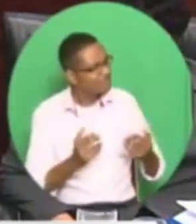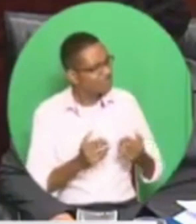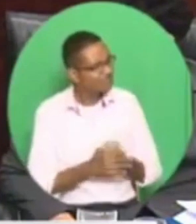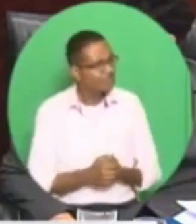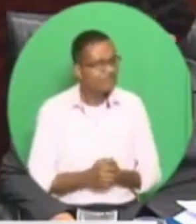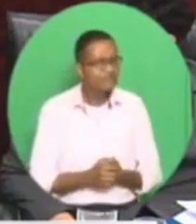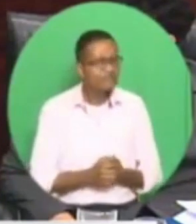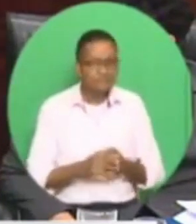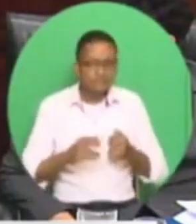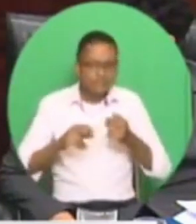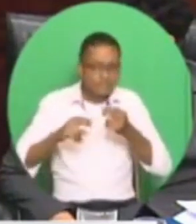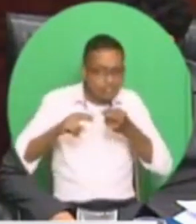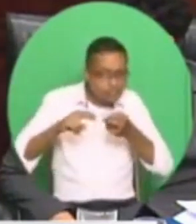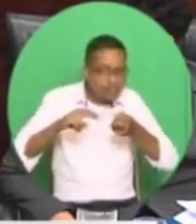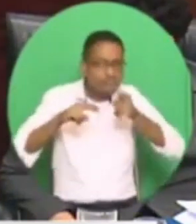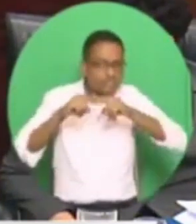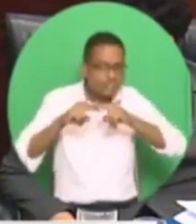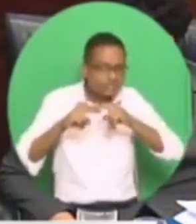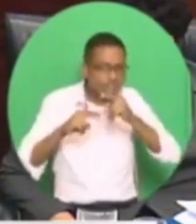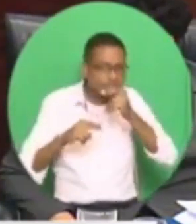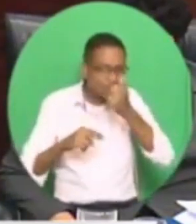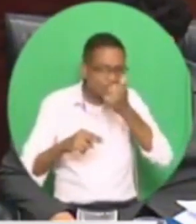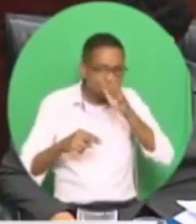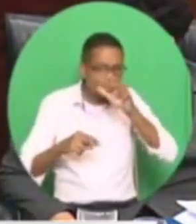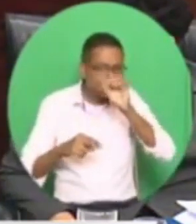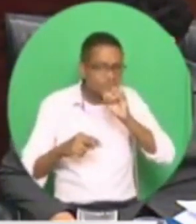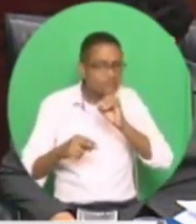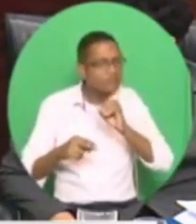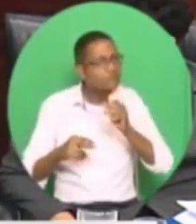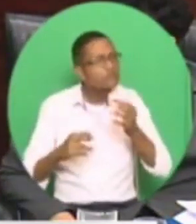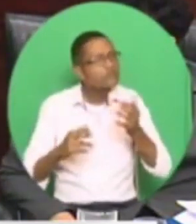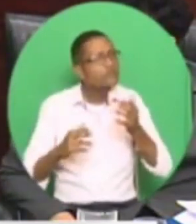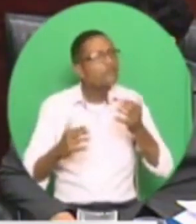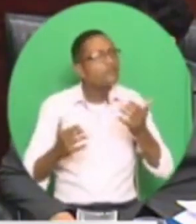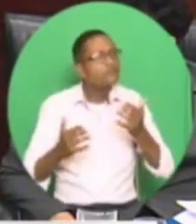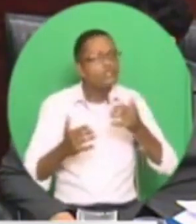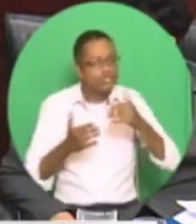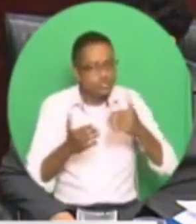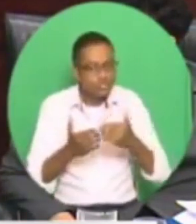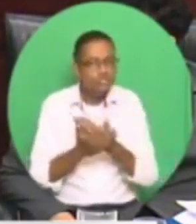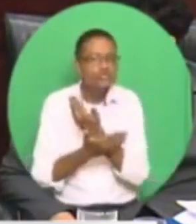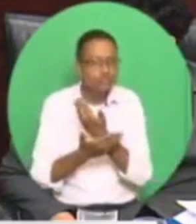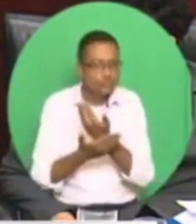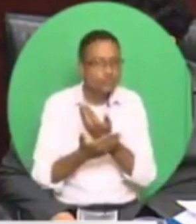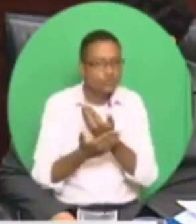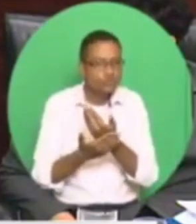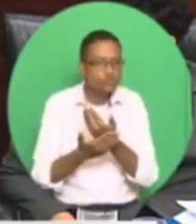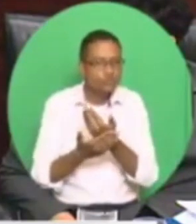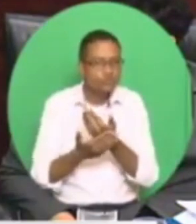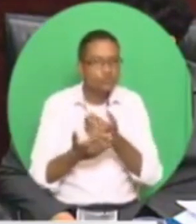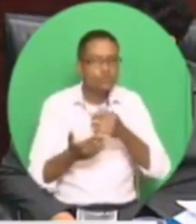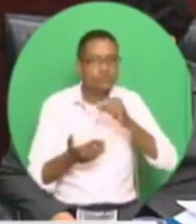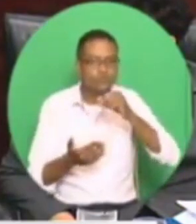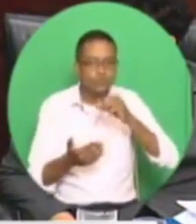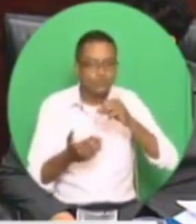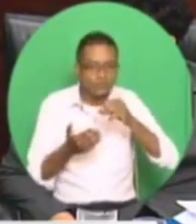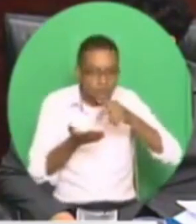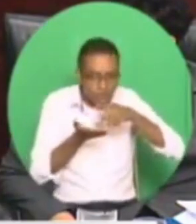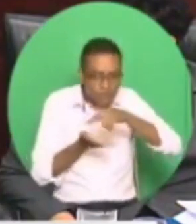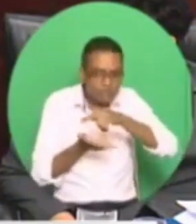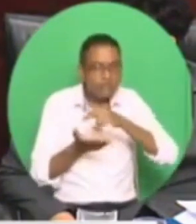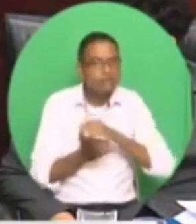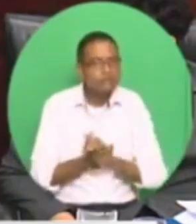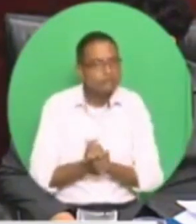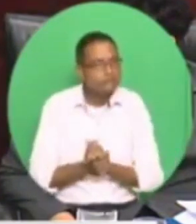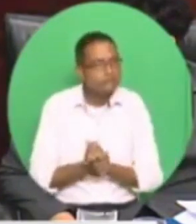increase of 15% is on the new minimum wage. So now they have to tell the people whether the increase